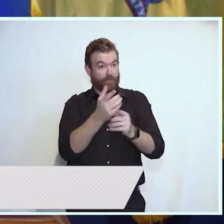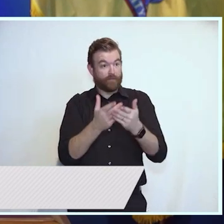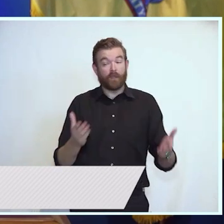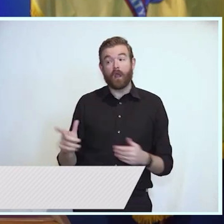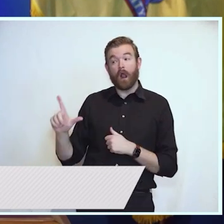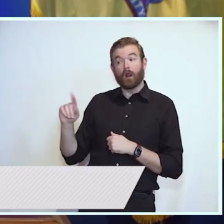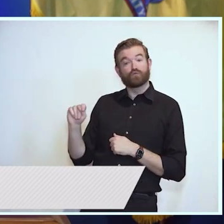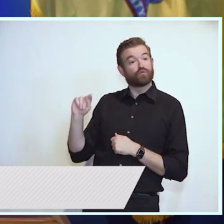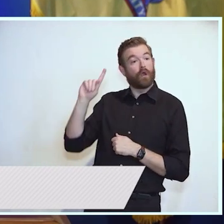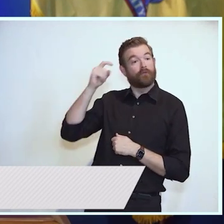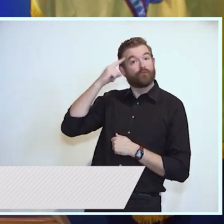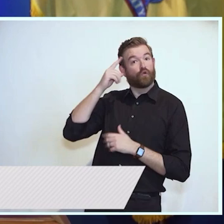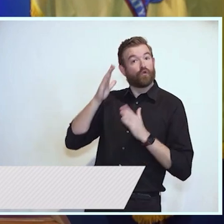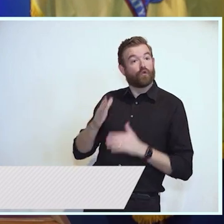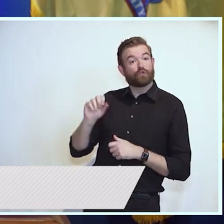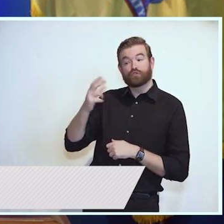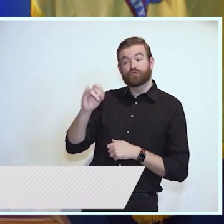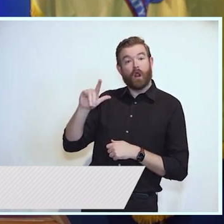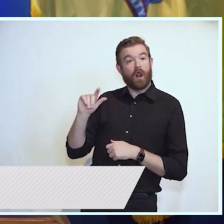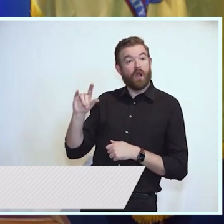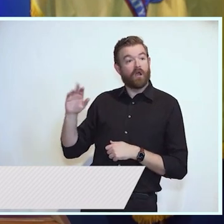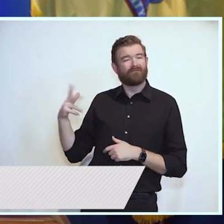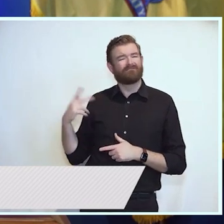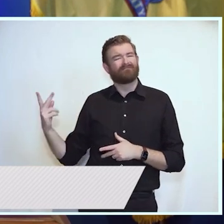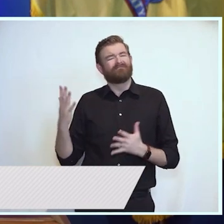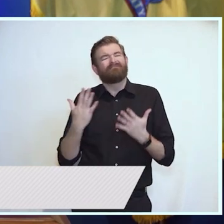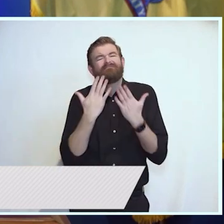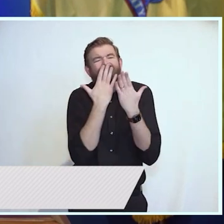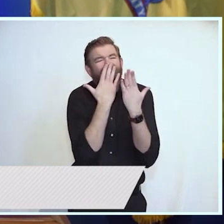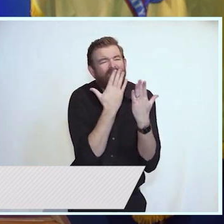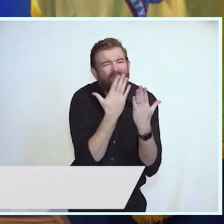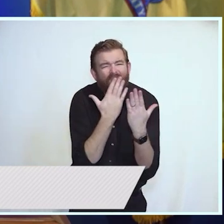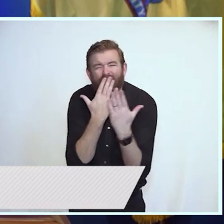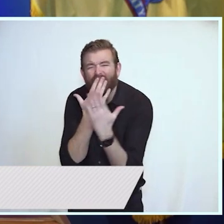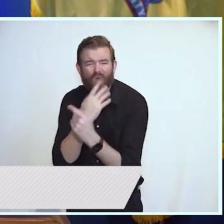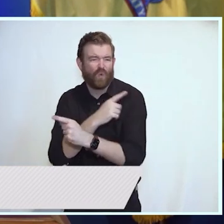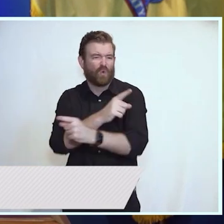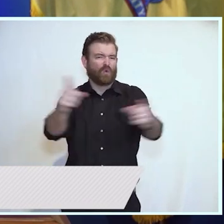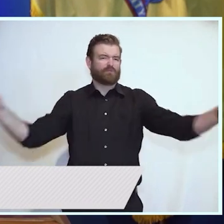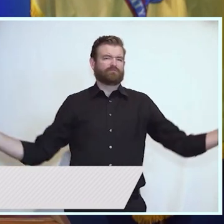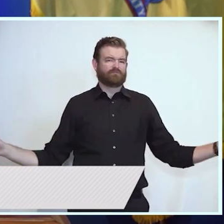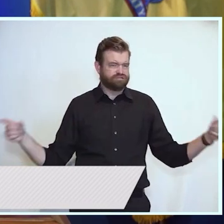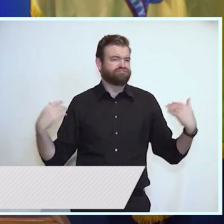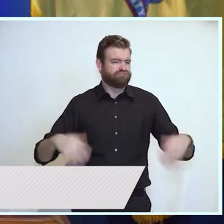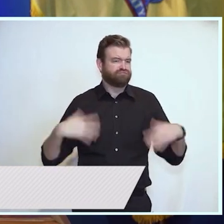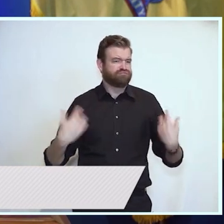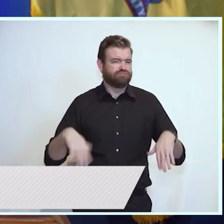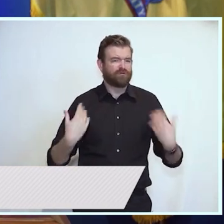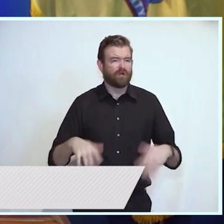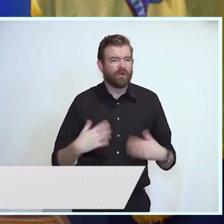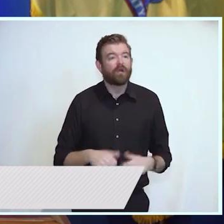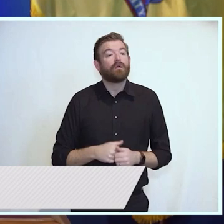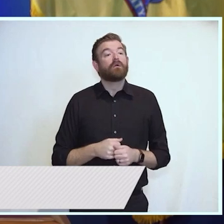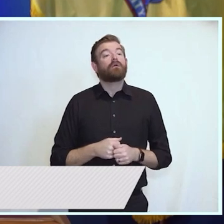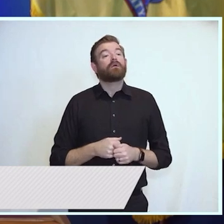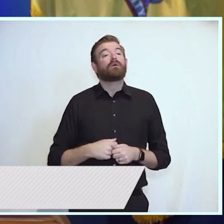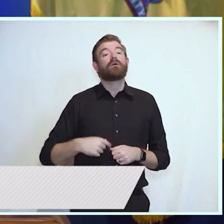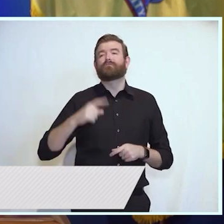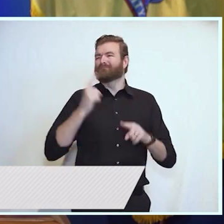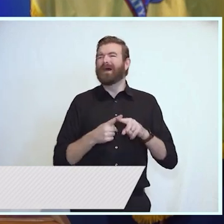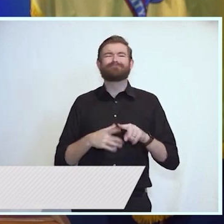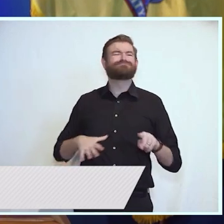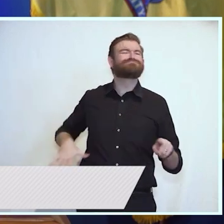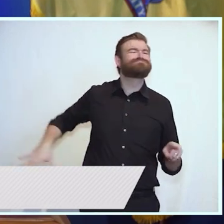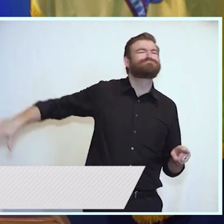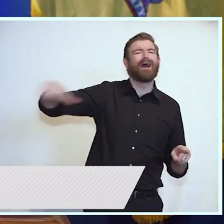thank you from the very bottom of our hearts. And so do so many millions of your fellow New Jerseyans who have done the